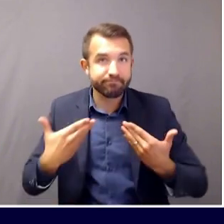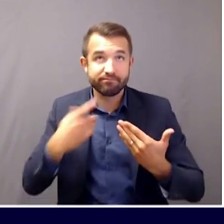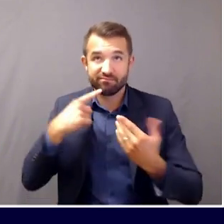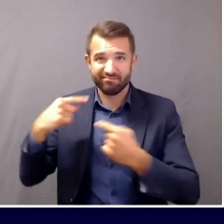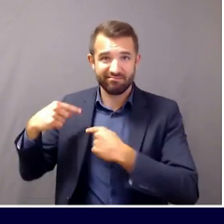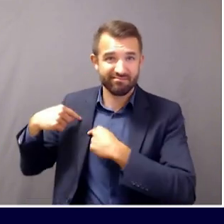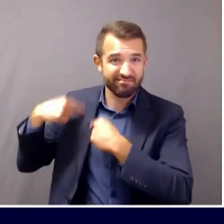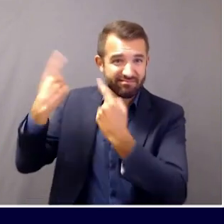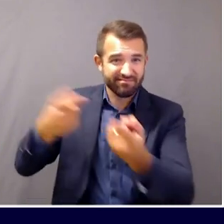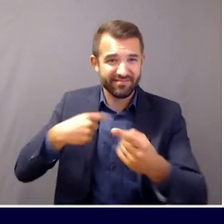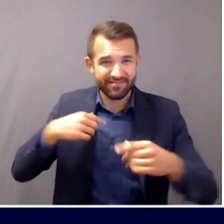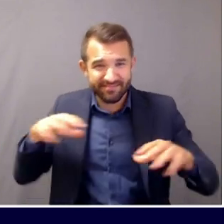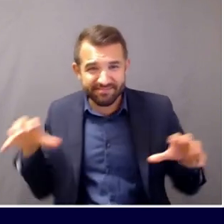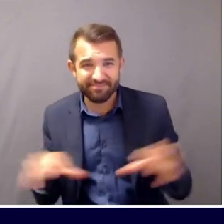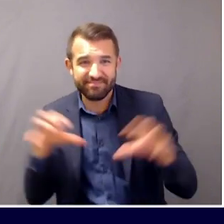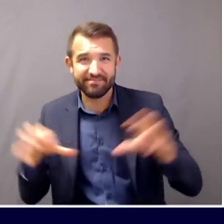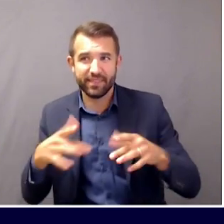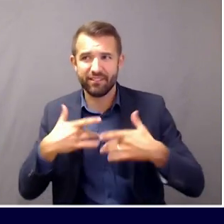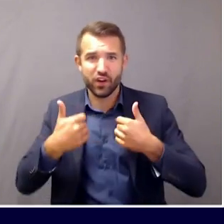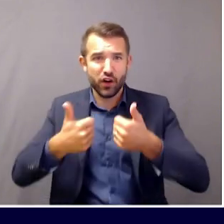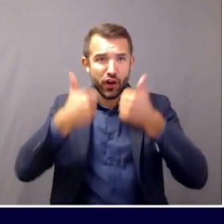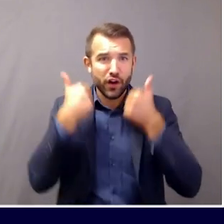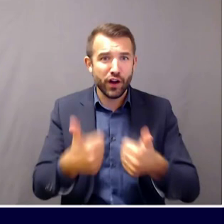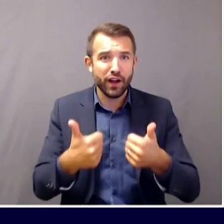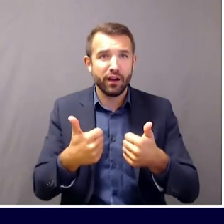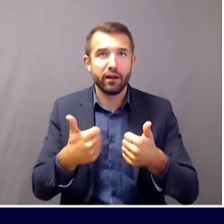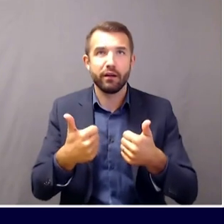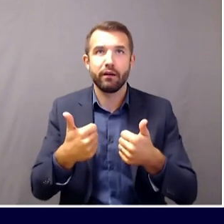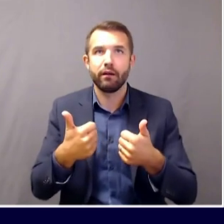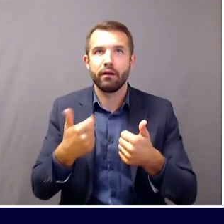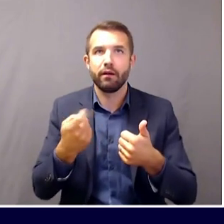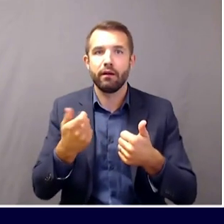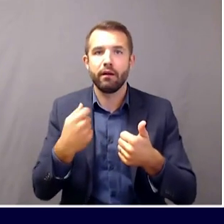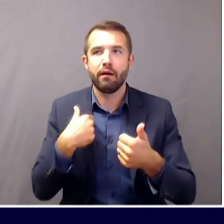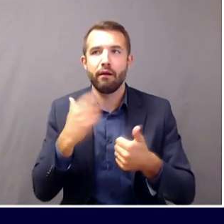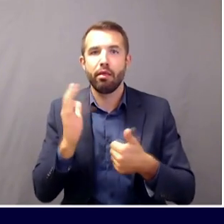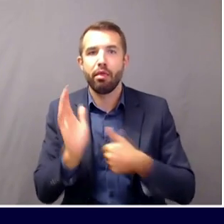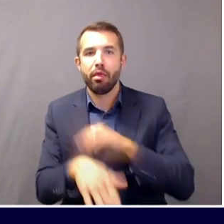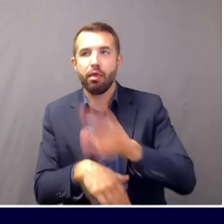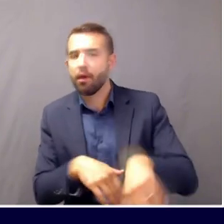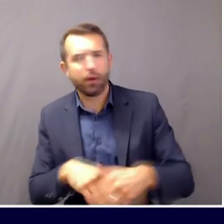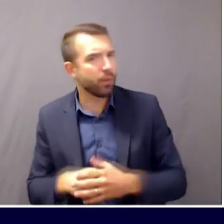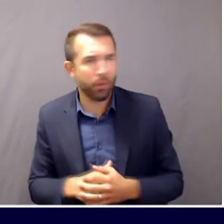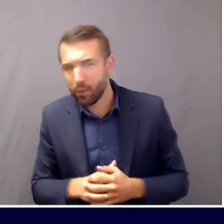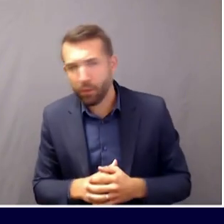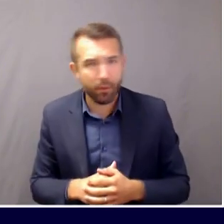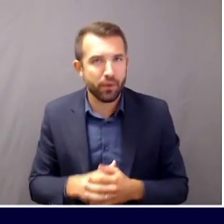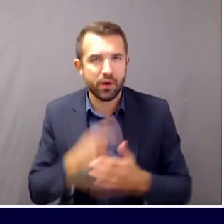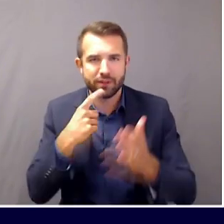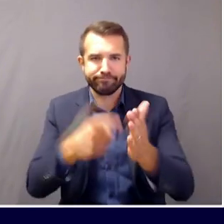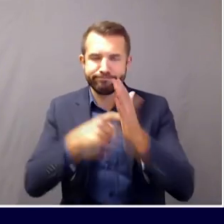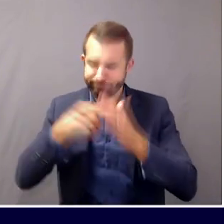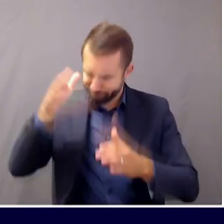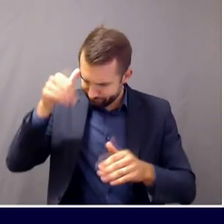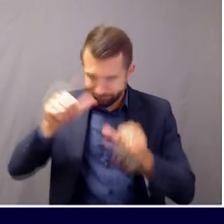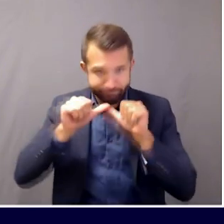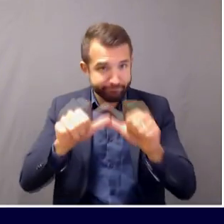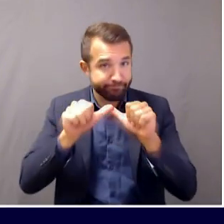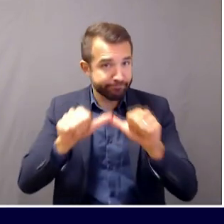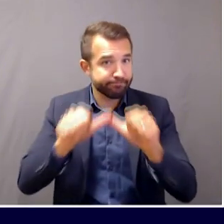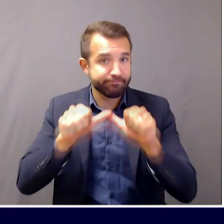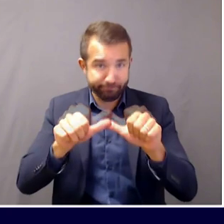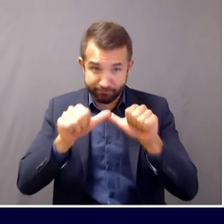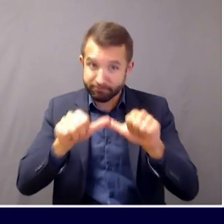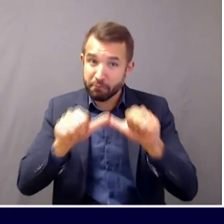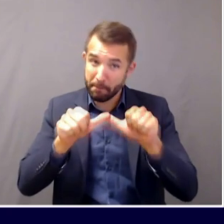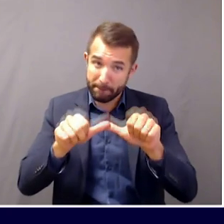for so long. But the point is, right now, we have to keep both our feet on the gas and stay focused on the same